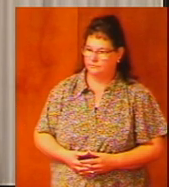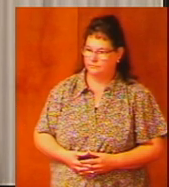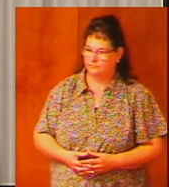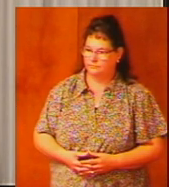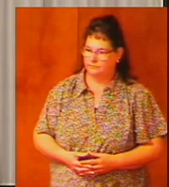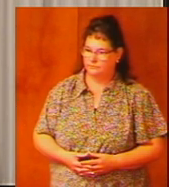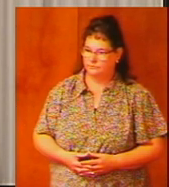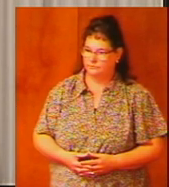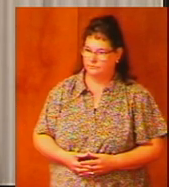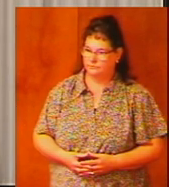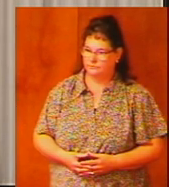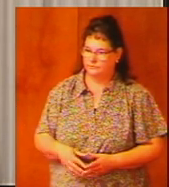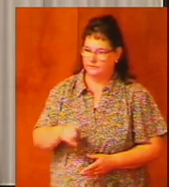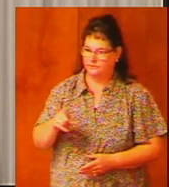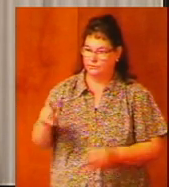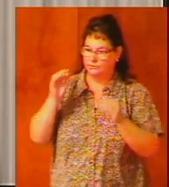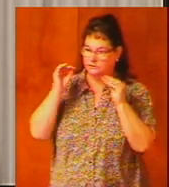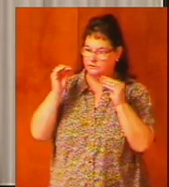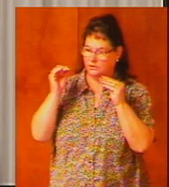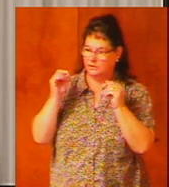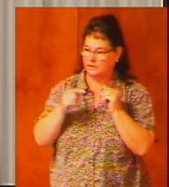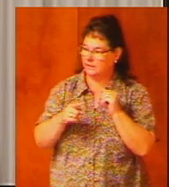have you taught them